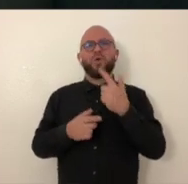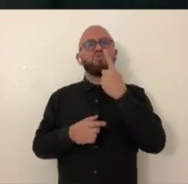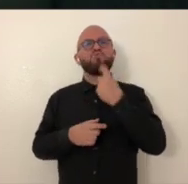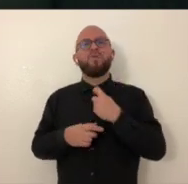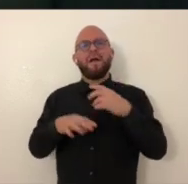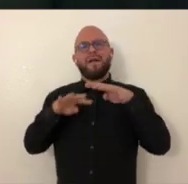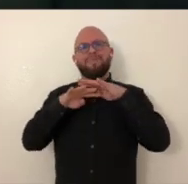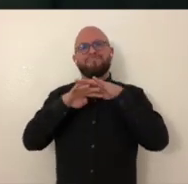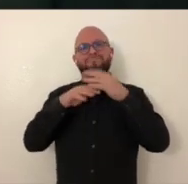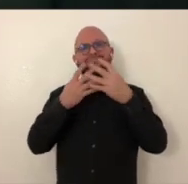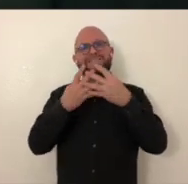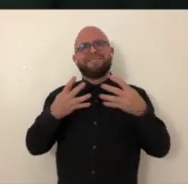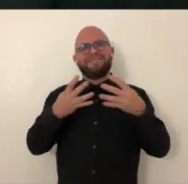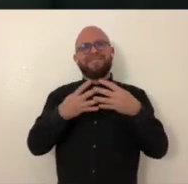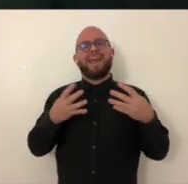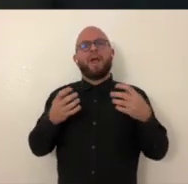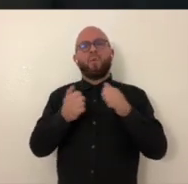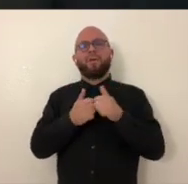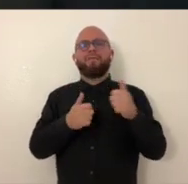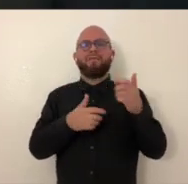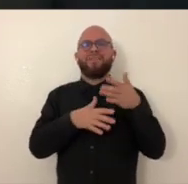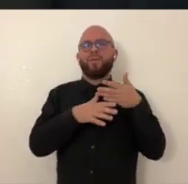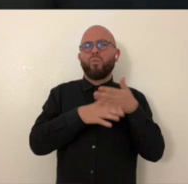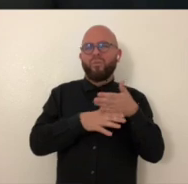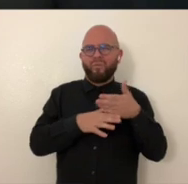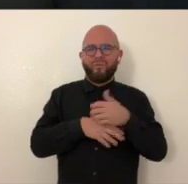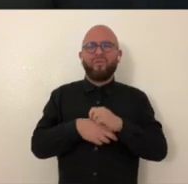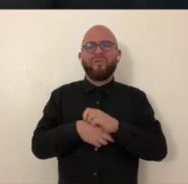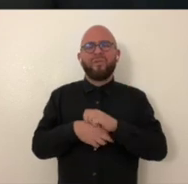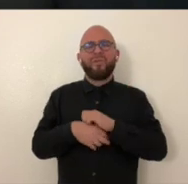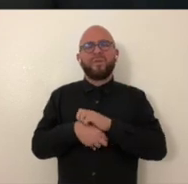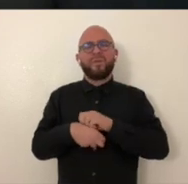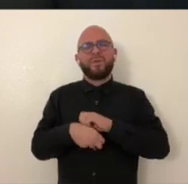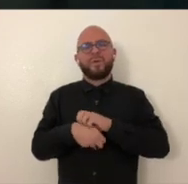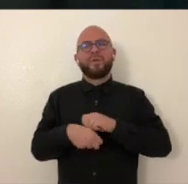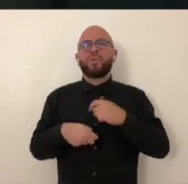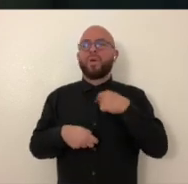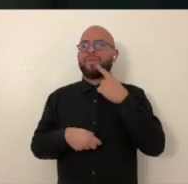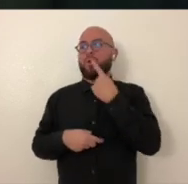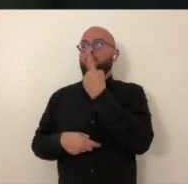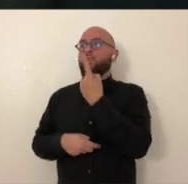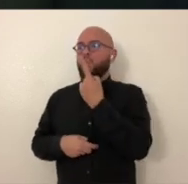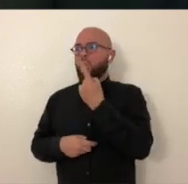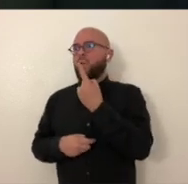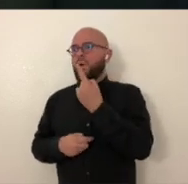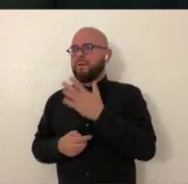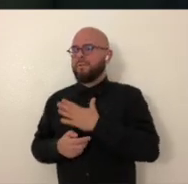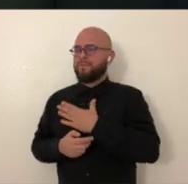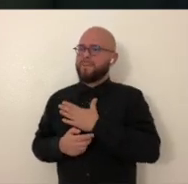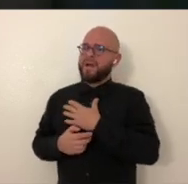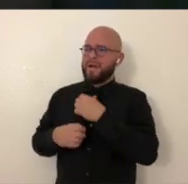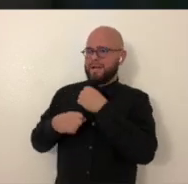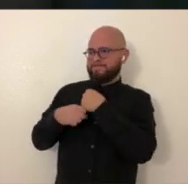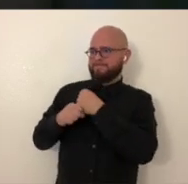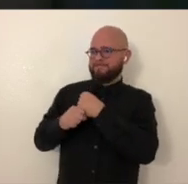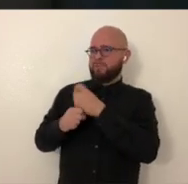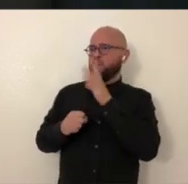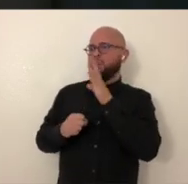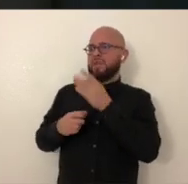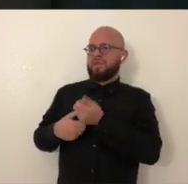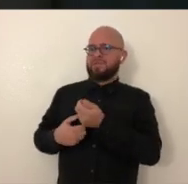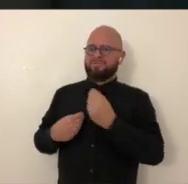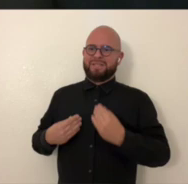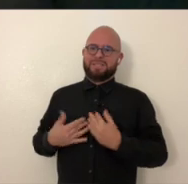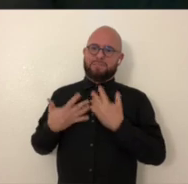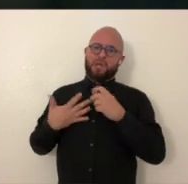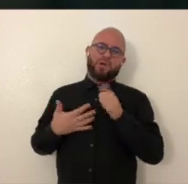red that like shapes out of wood. So I think a lot of times one piece will inspire more pieces. So